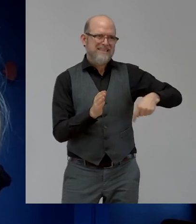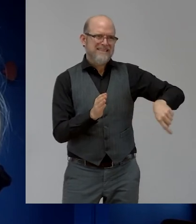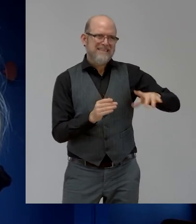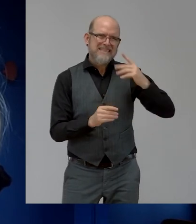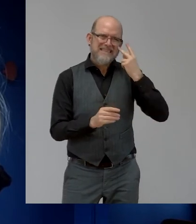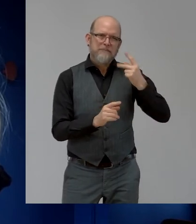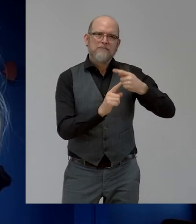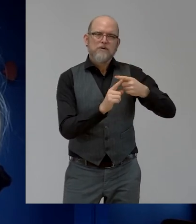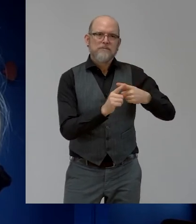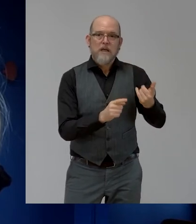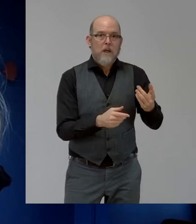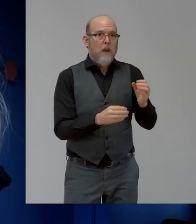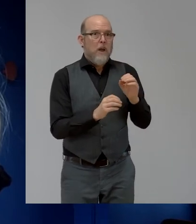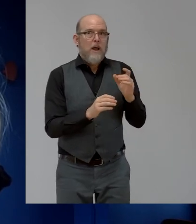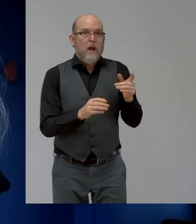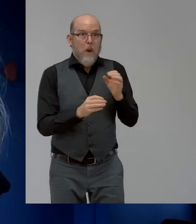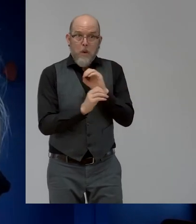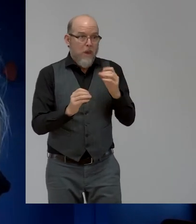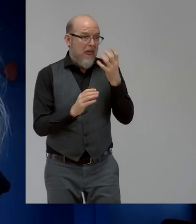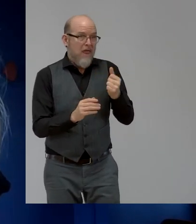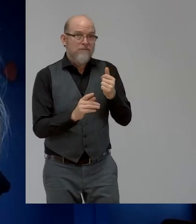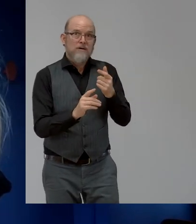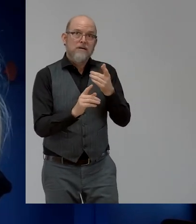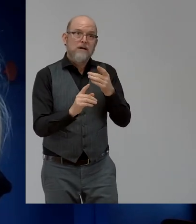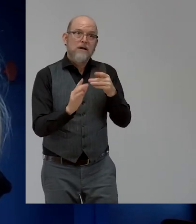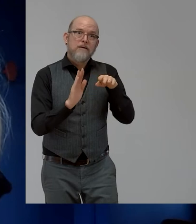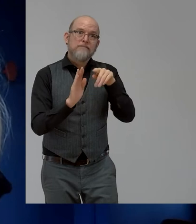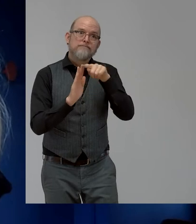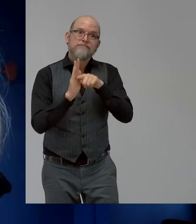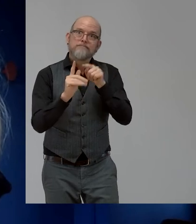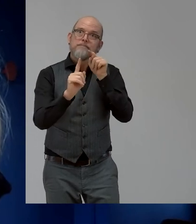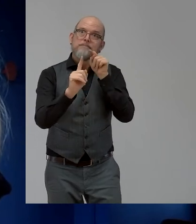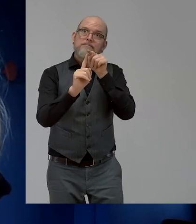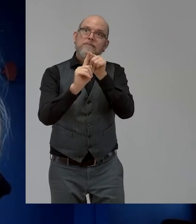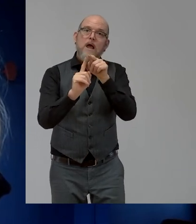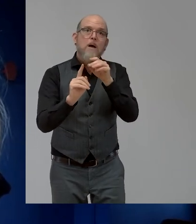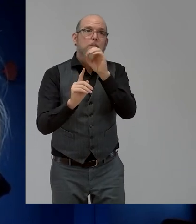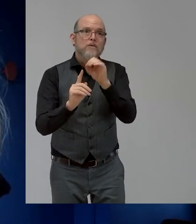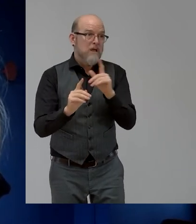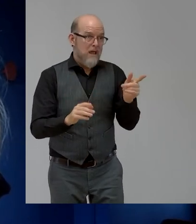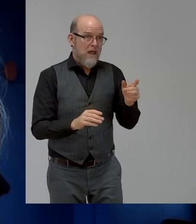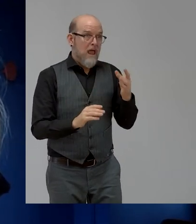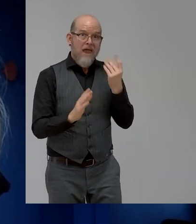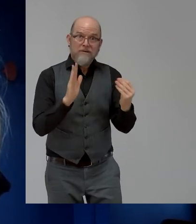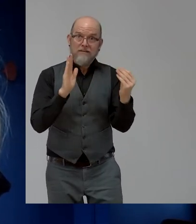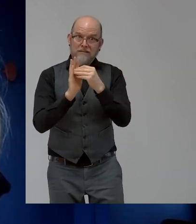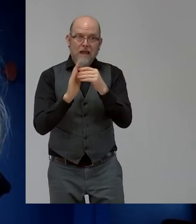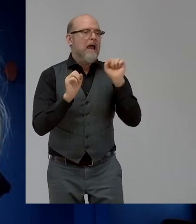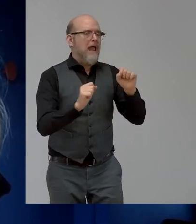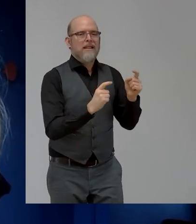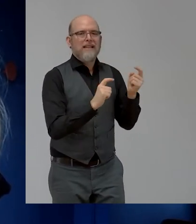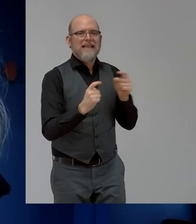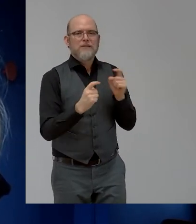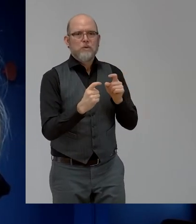engage with the employers, public and private, on this discussion. Now, what we see in most countries is very badly designed